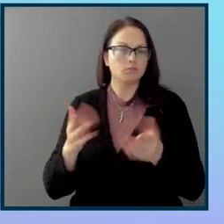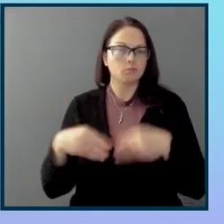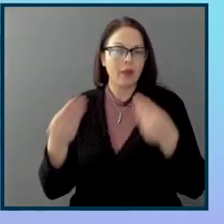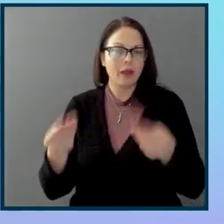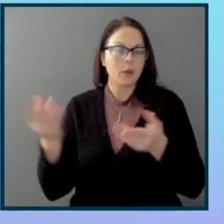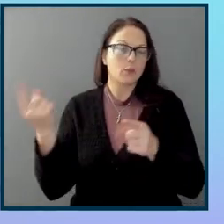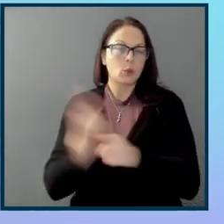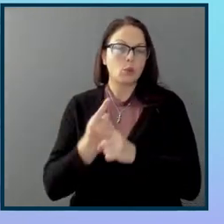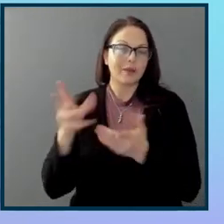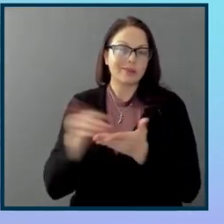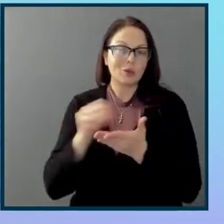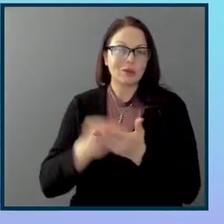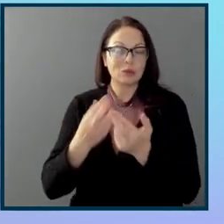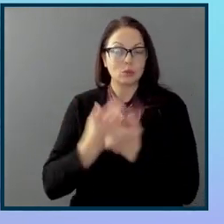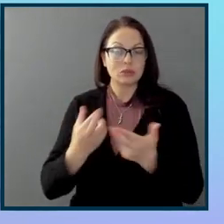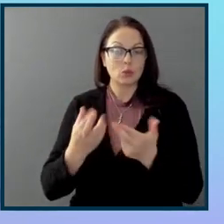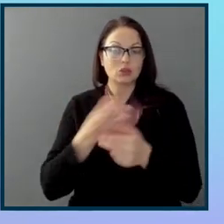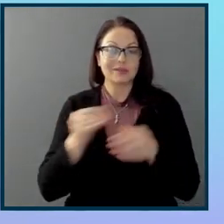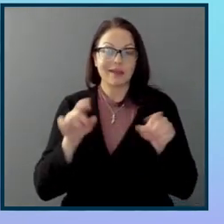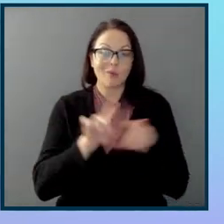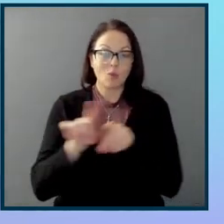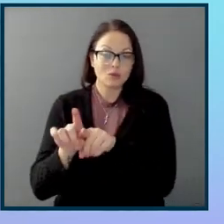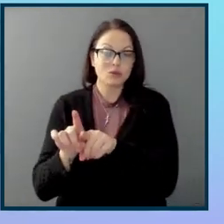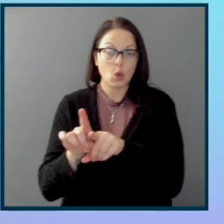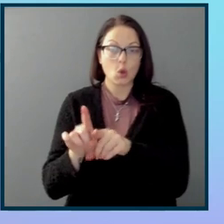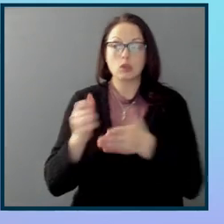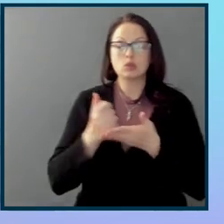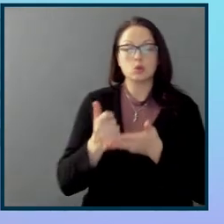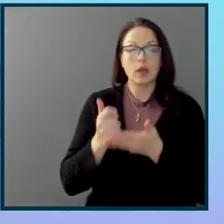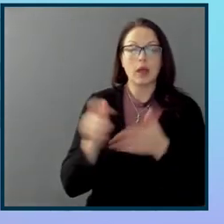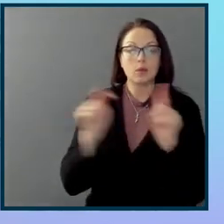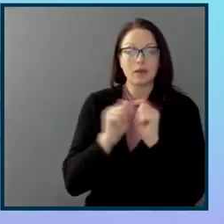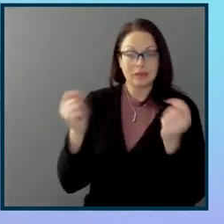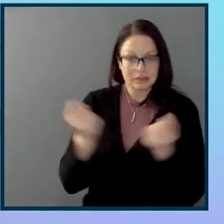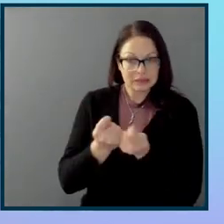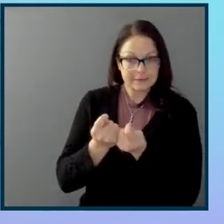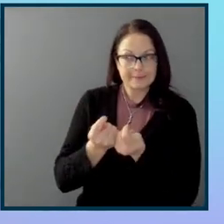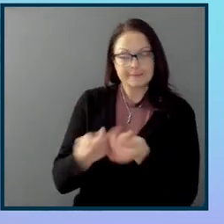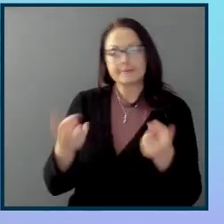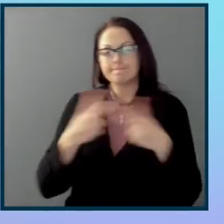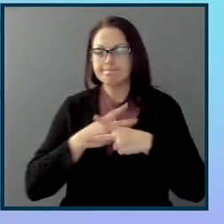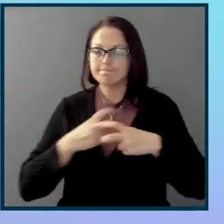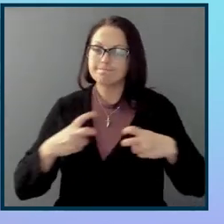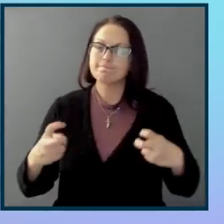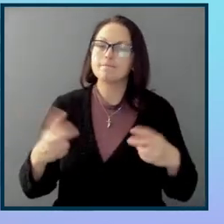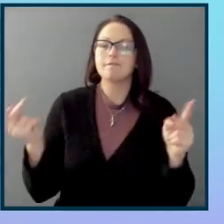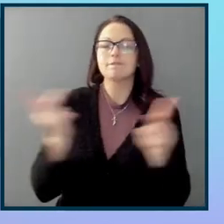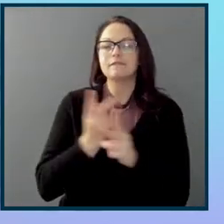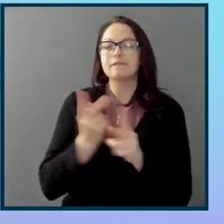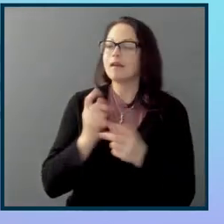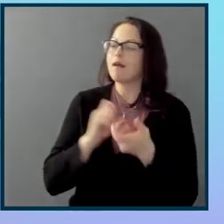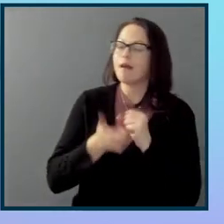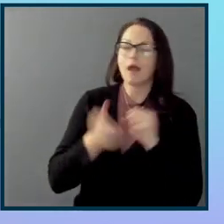coaches to help support that learning, but then also to help the team look at itself and figure out how, over time,